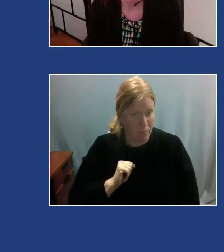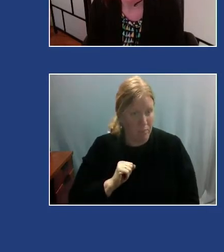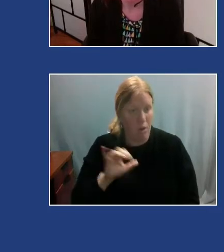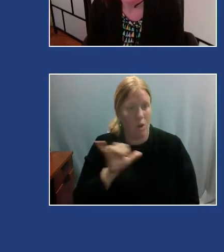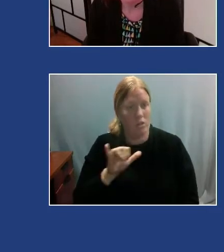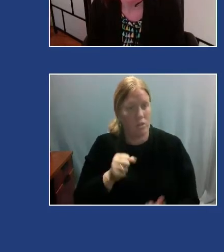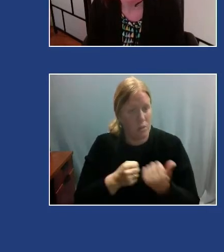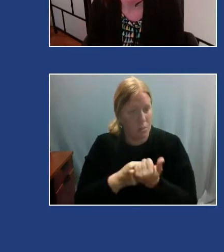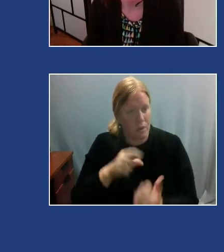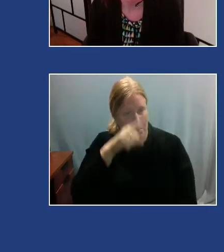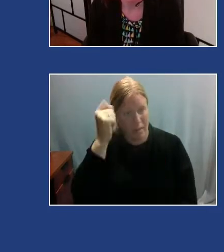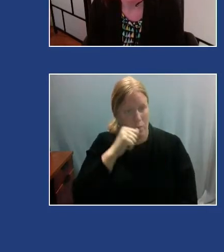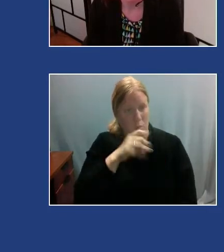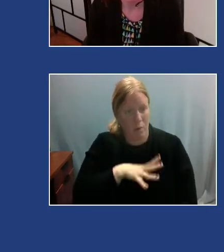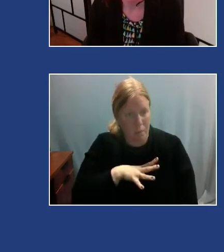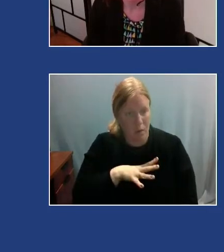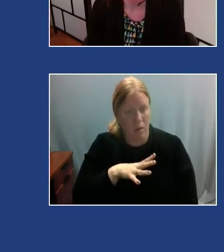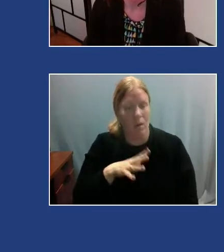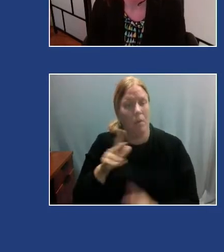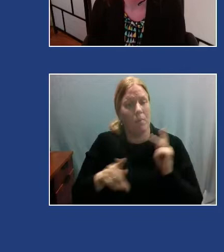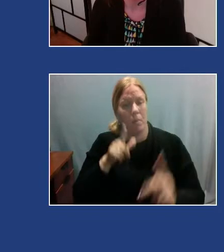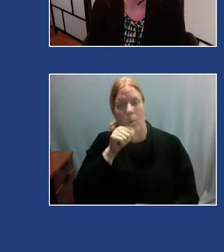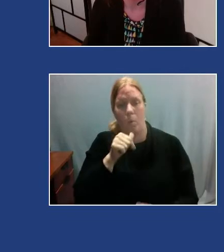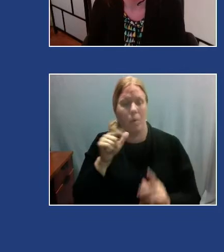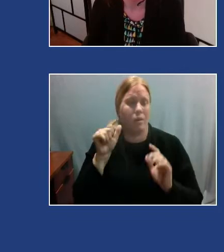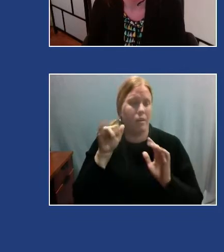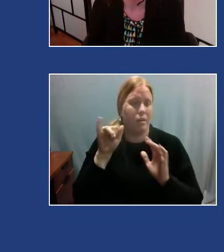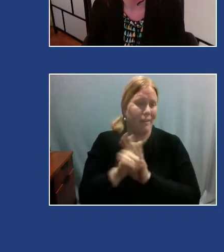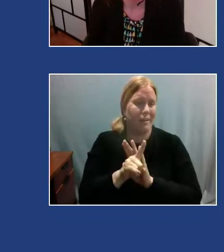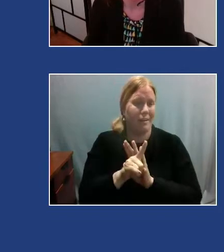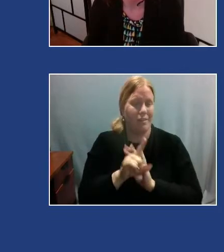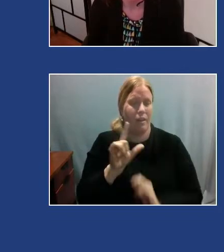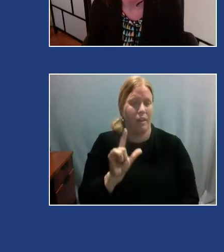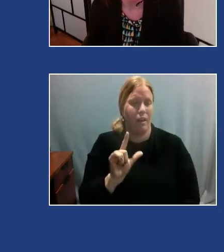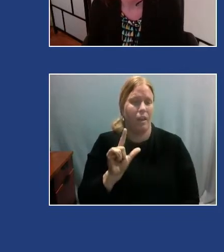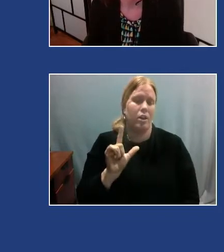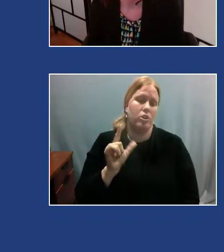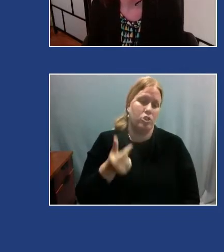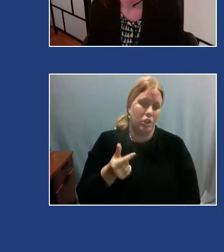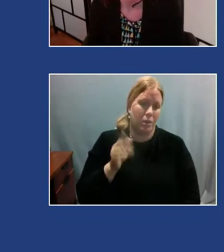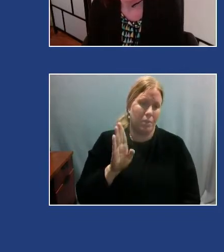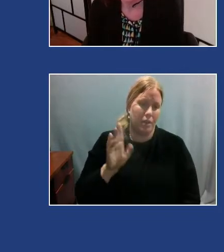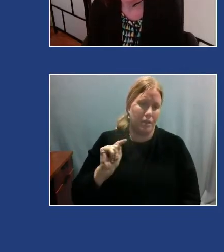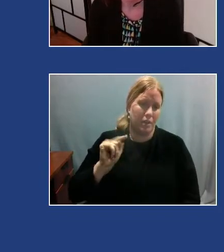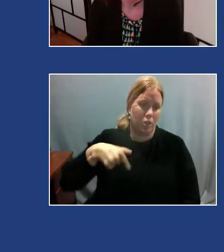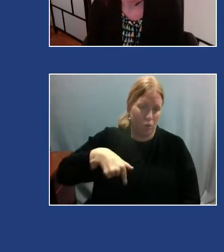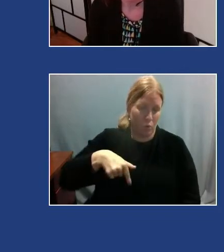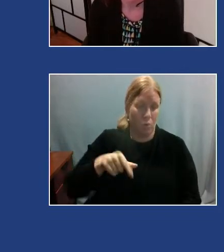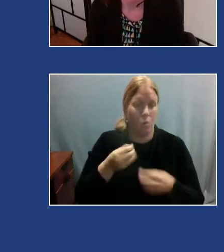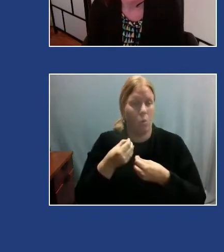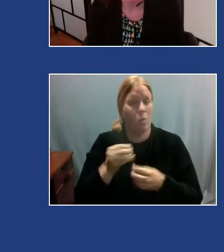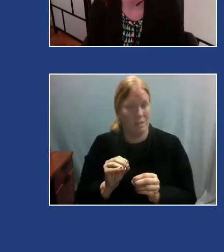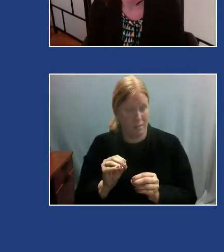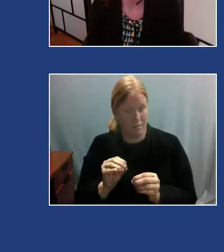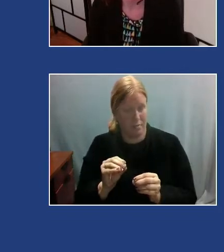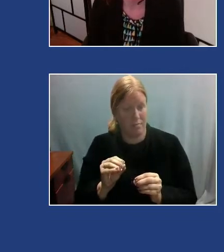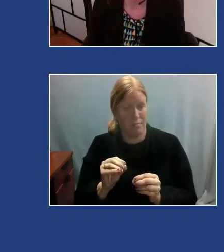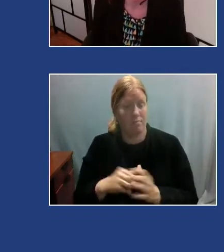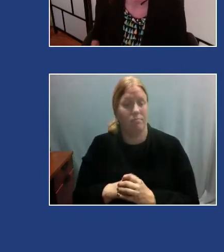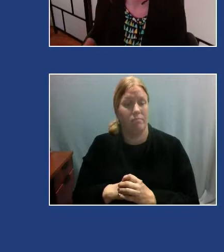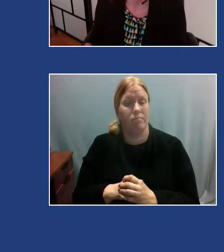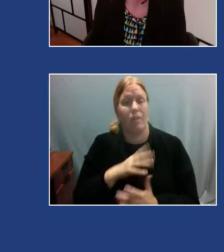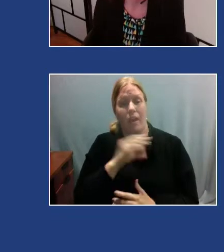women, individuals who identify as part of the LGBTQ plus community, community organizers, and social justice